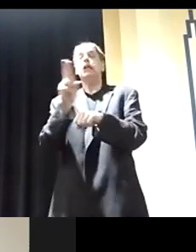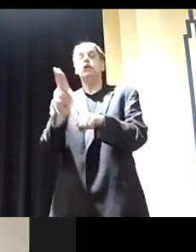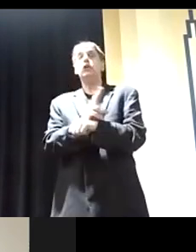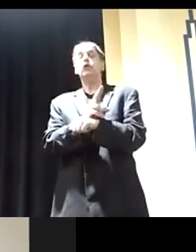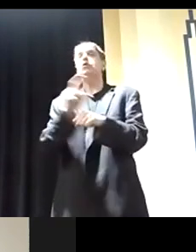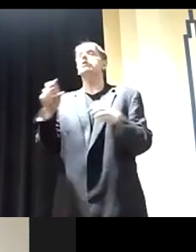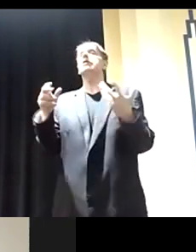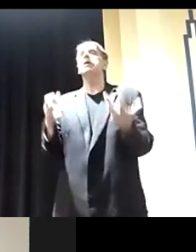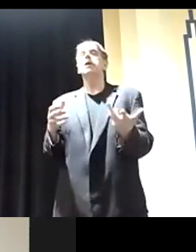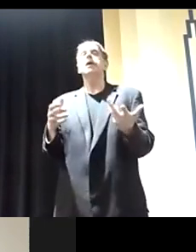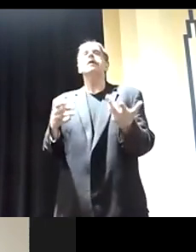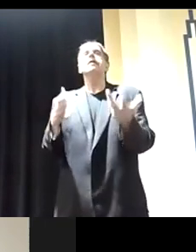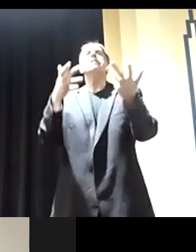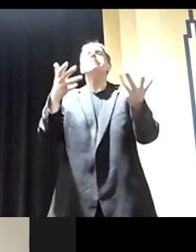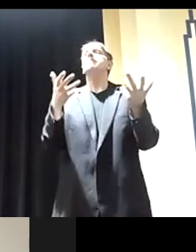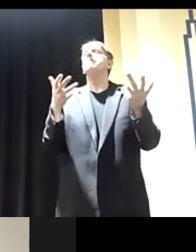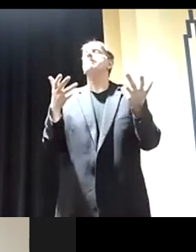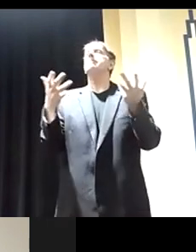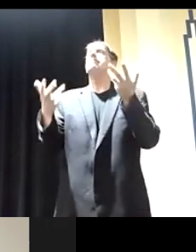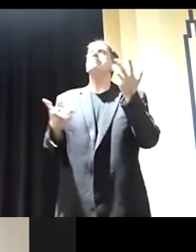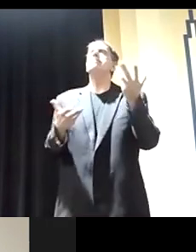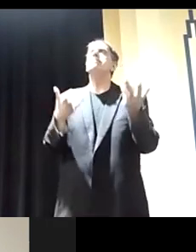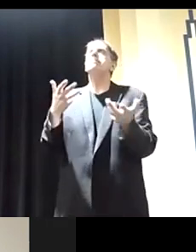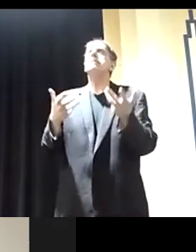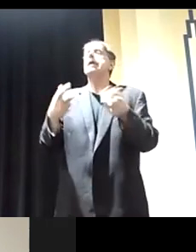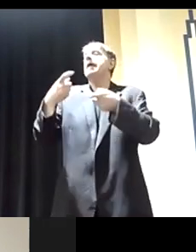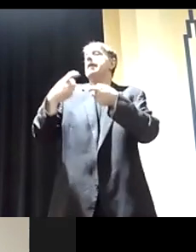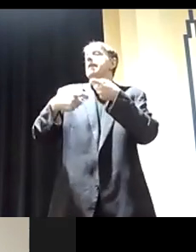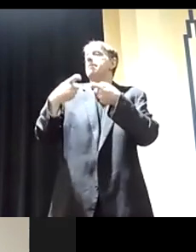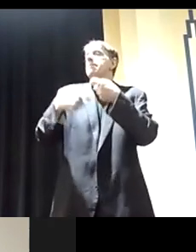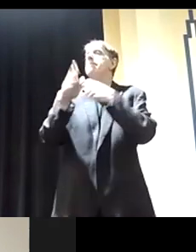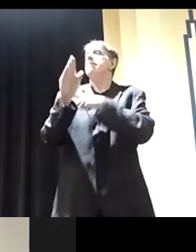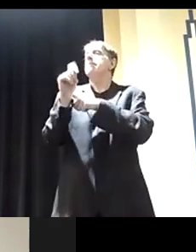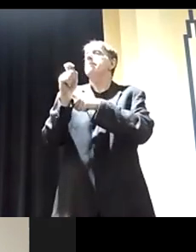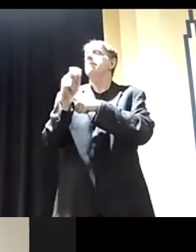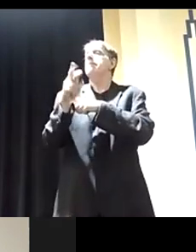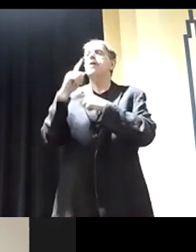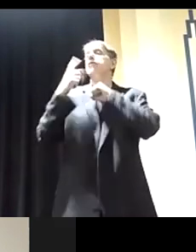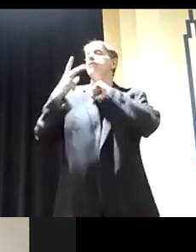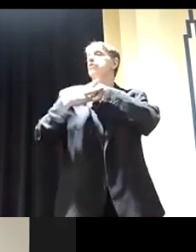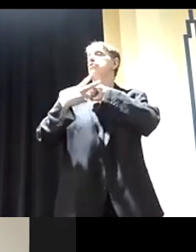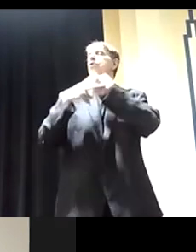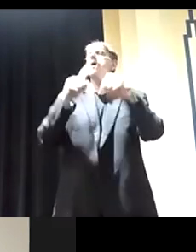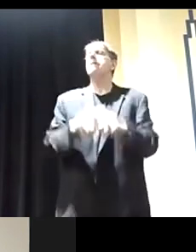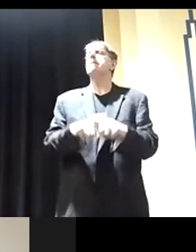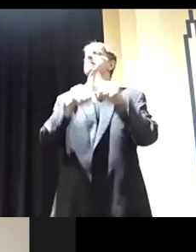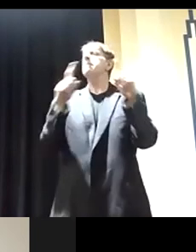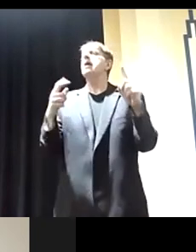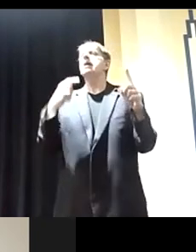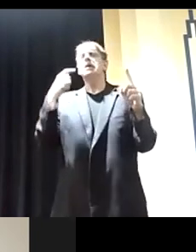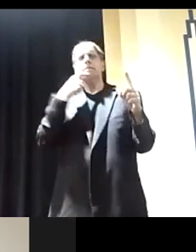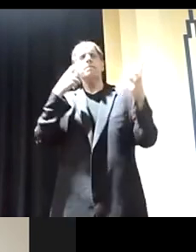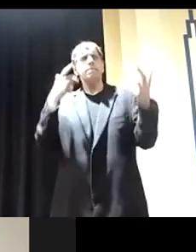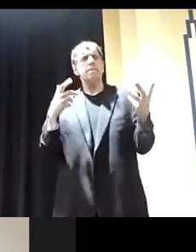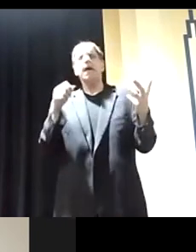turn them into batteries for storage. However, I would sit back and say at this current state,